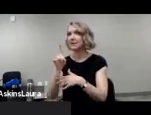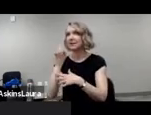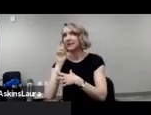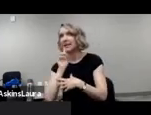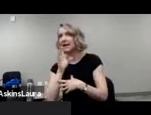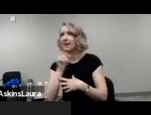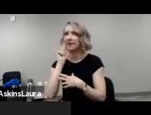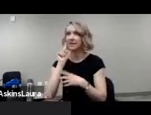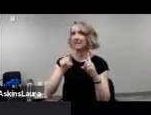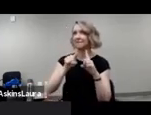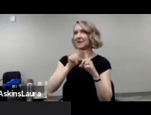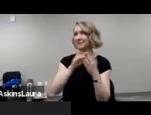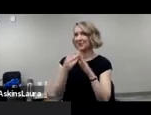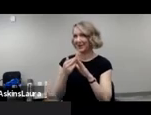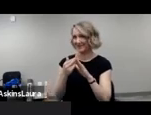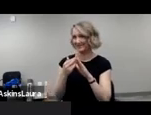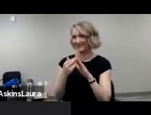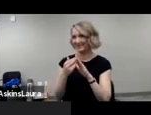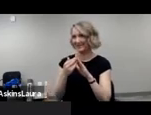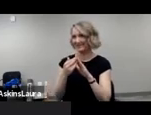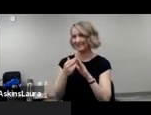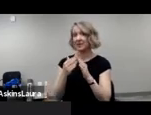The next speaker is Jeff Tom.